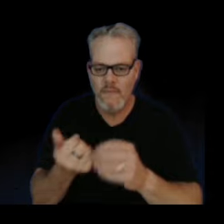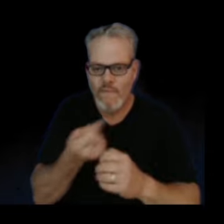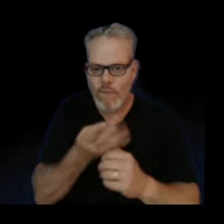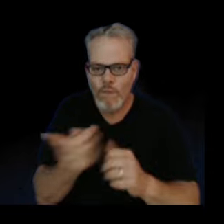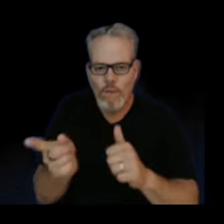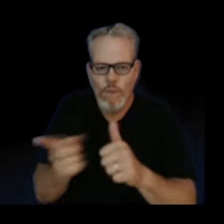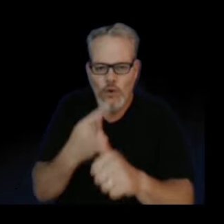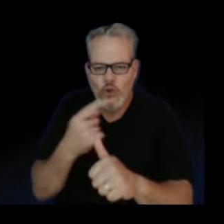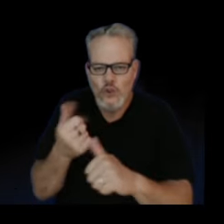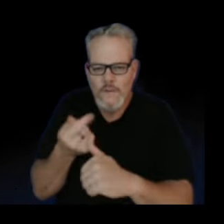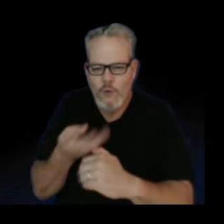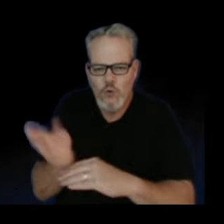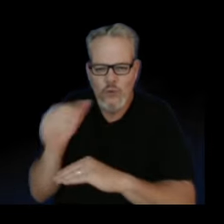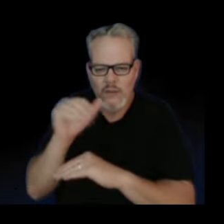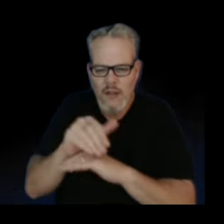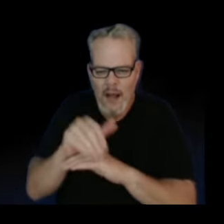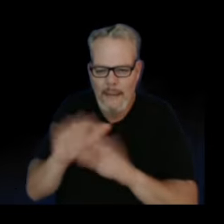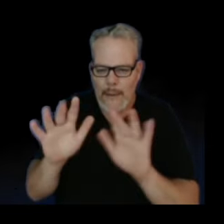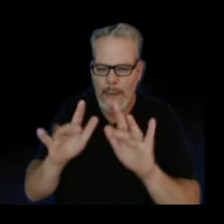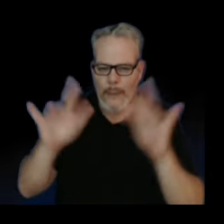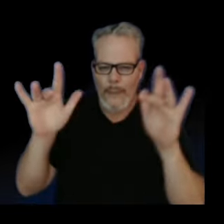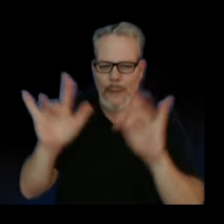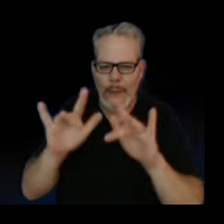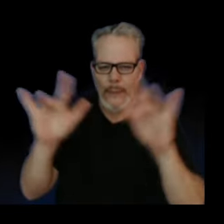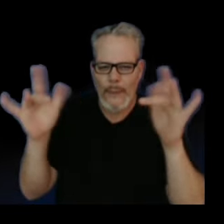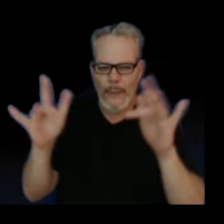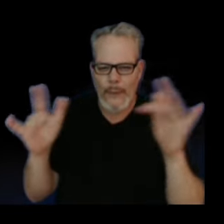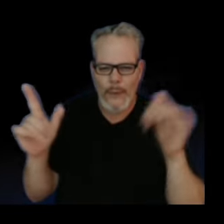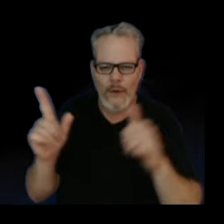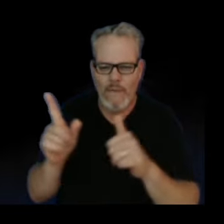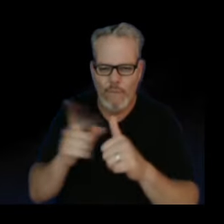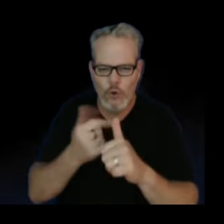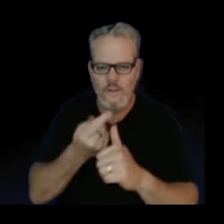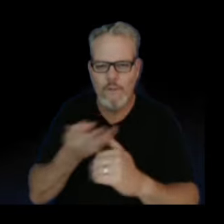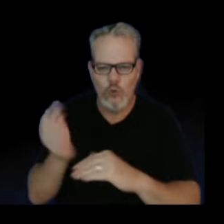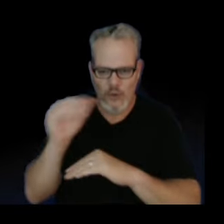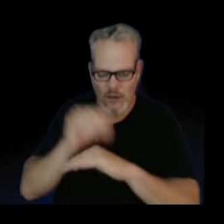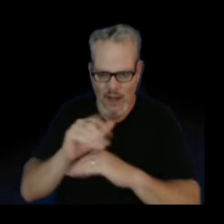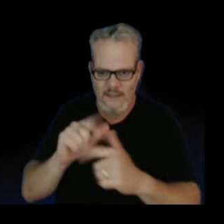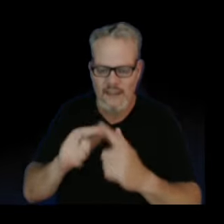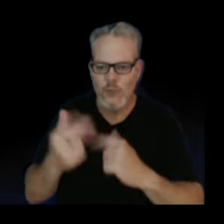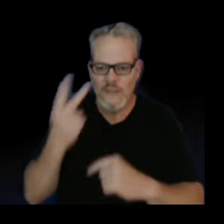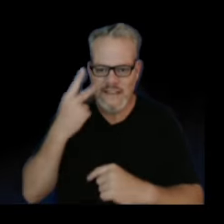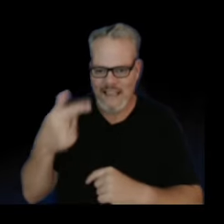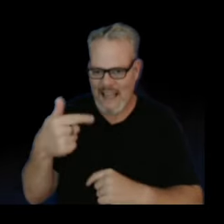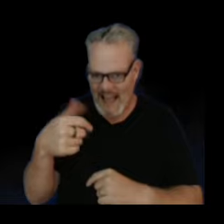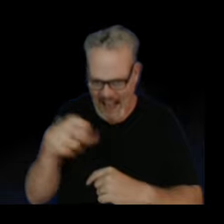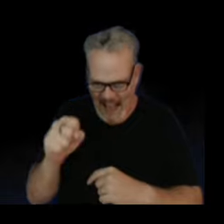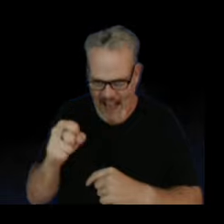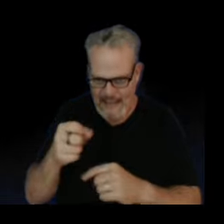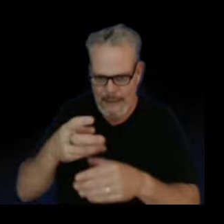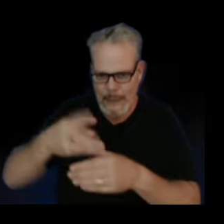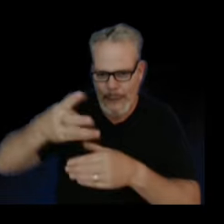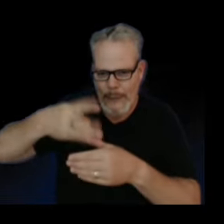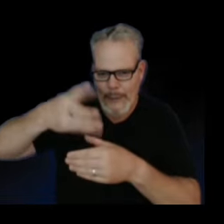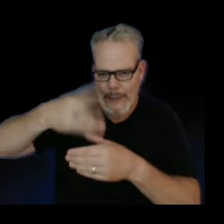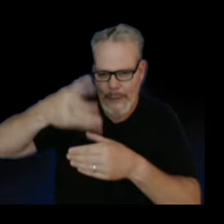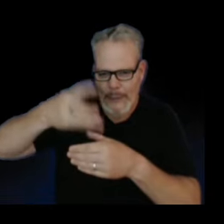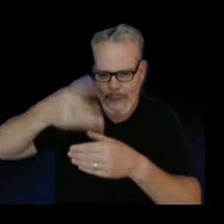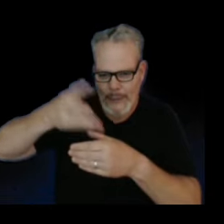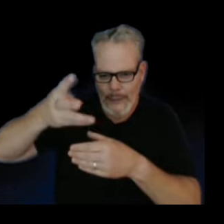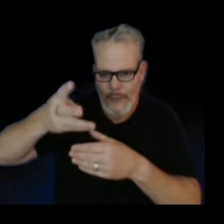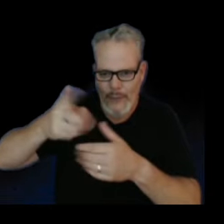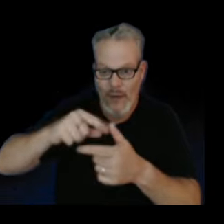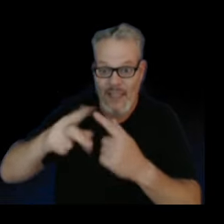glow that diminishes every night. Gas is still being emitted as a magma is flowing underneath that rift zone area and then a